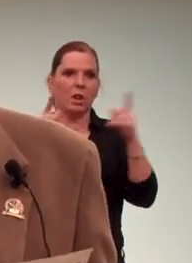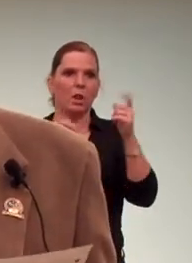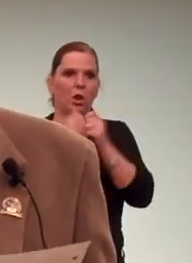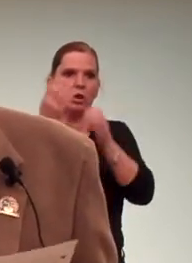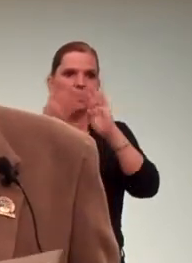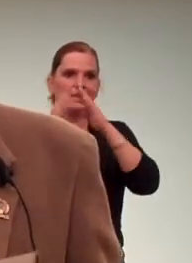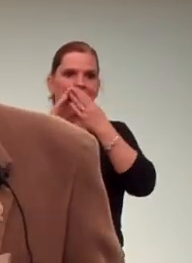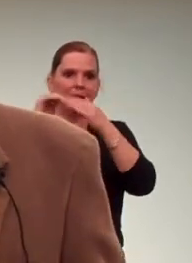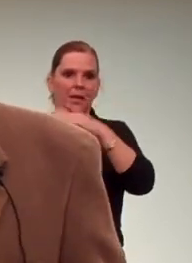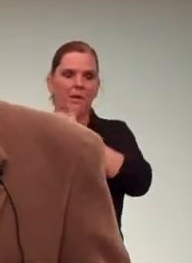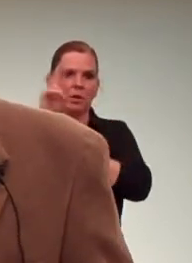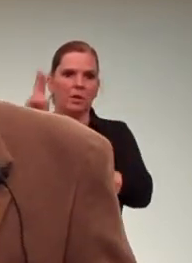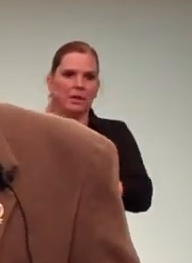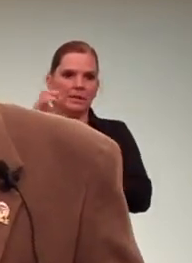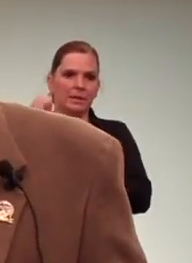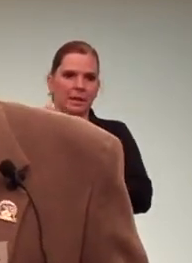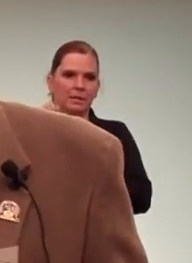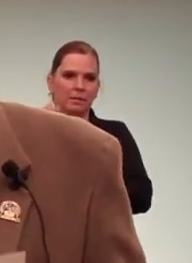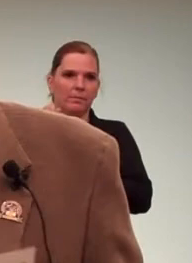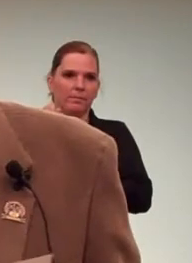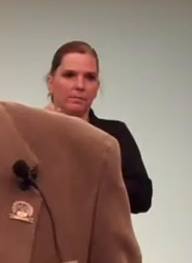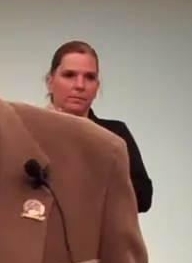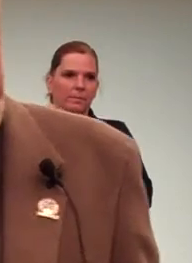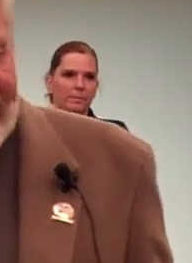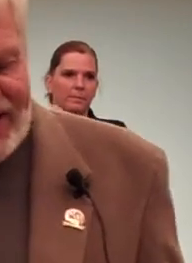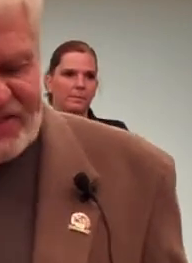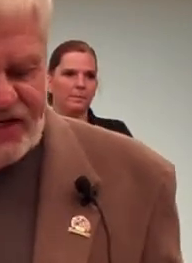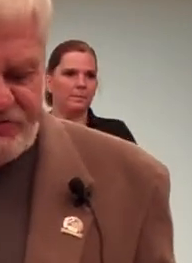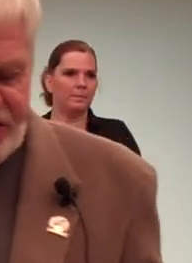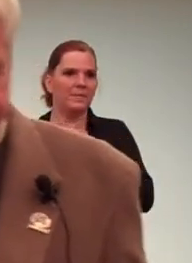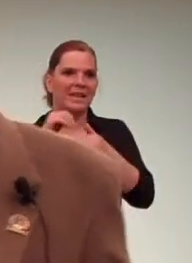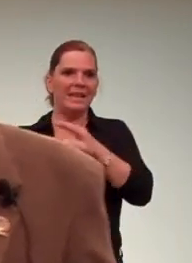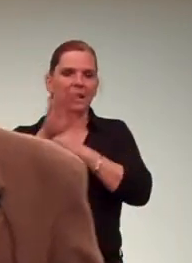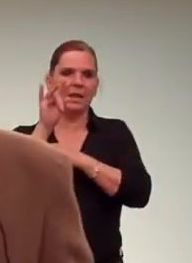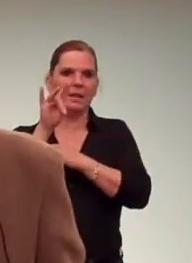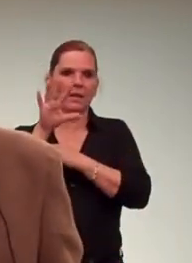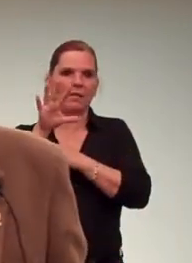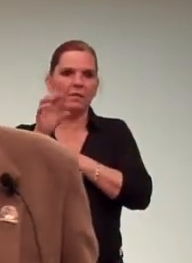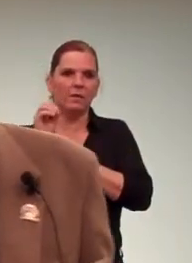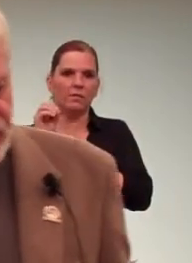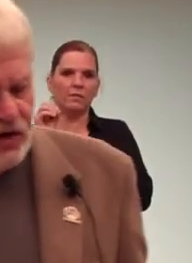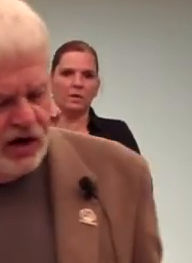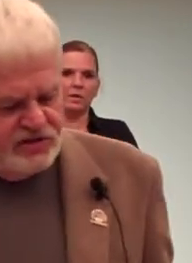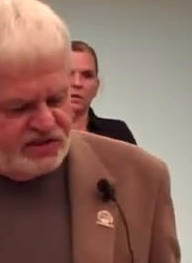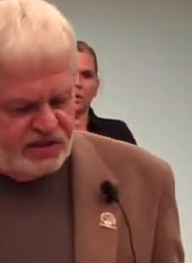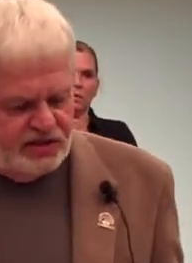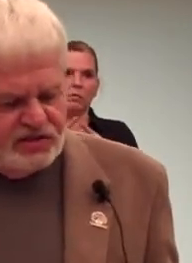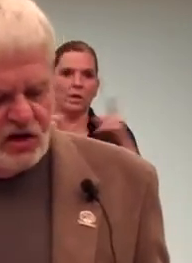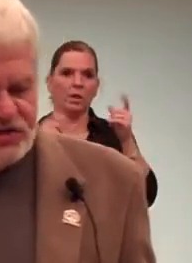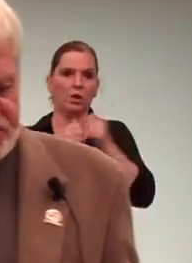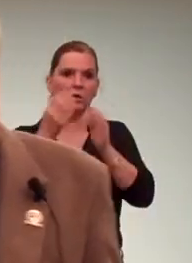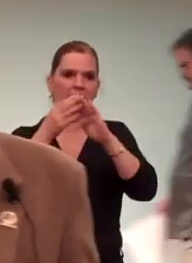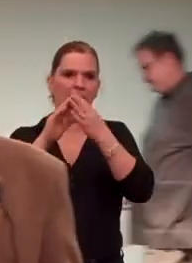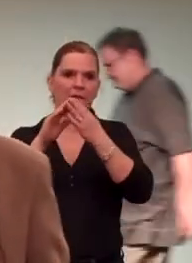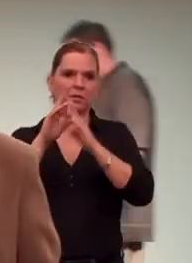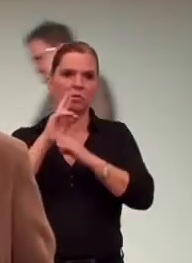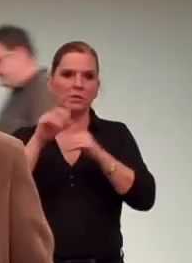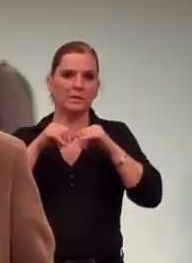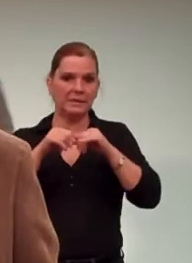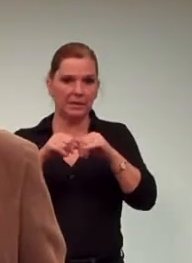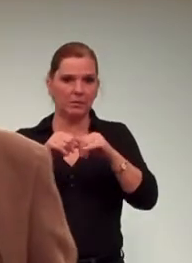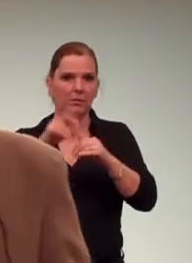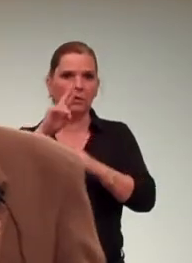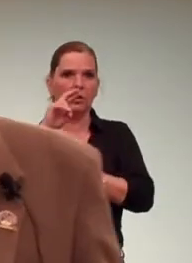city in the United States. In 1850, the three largest cities are still